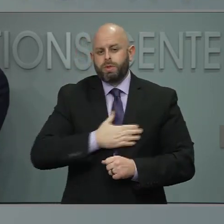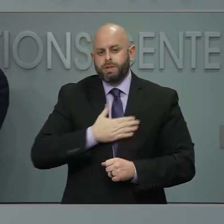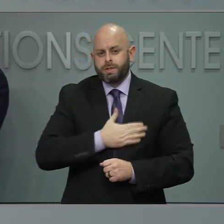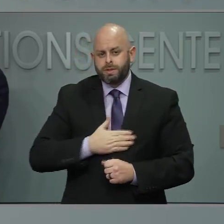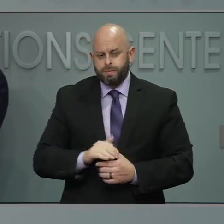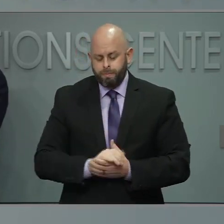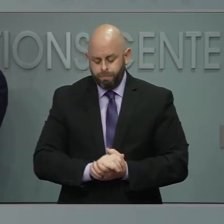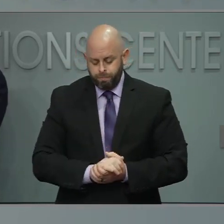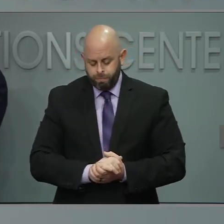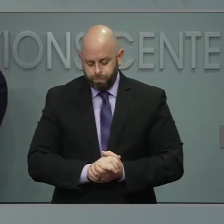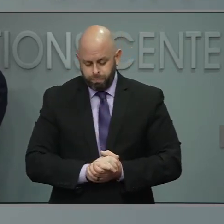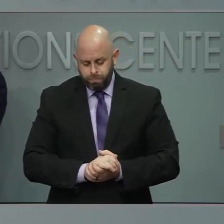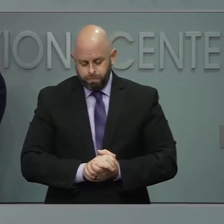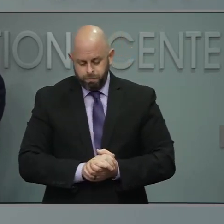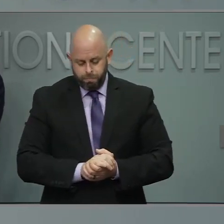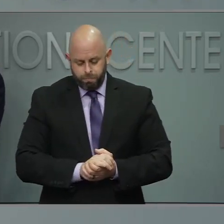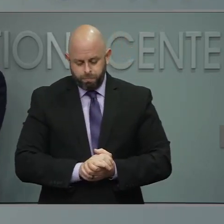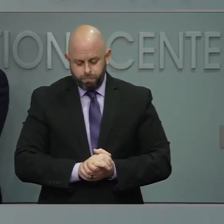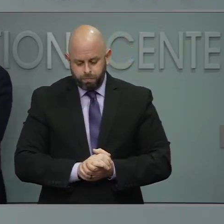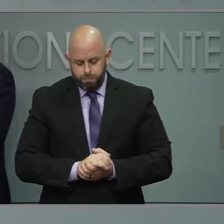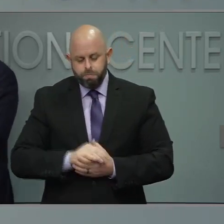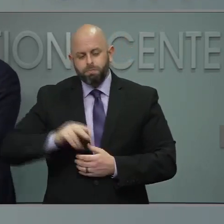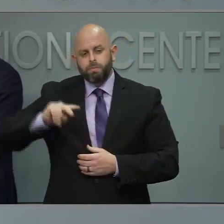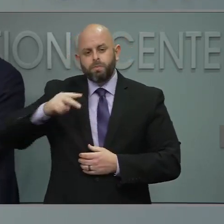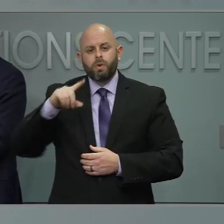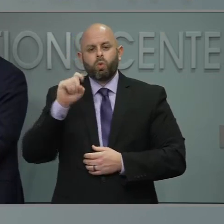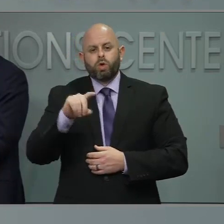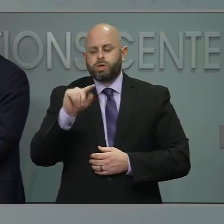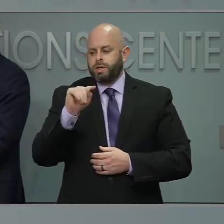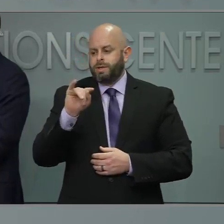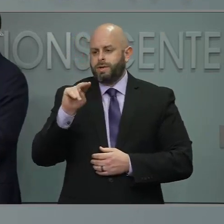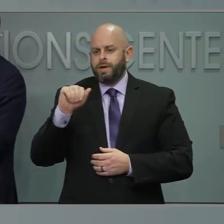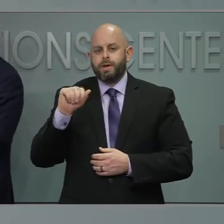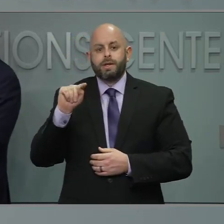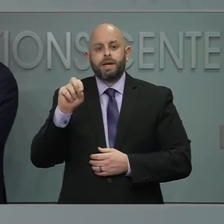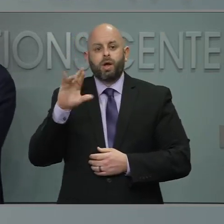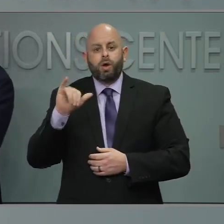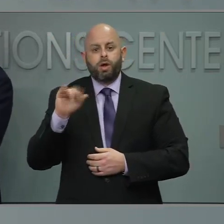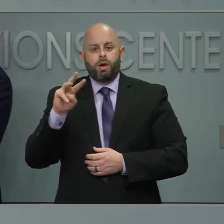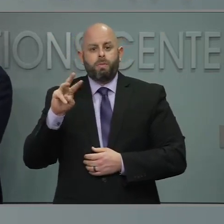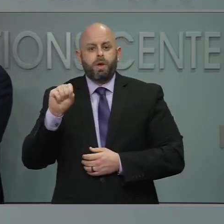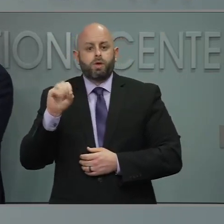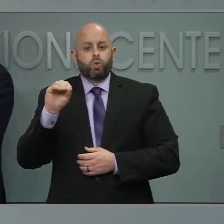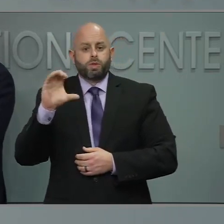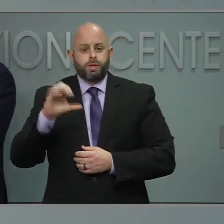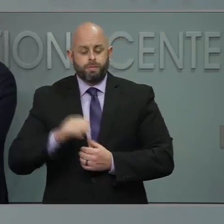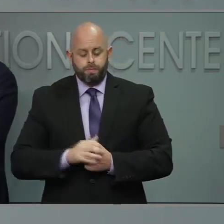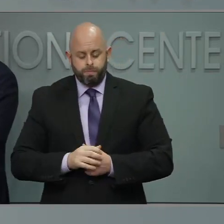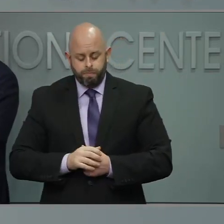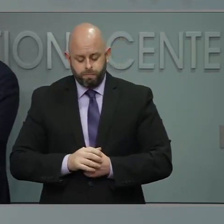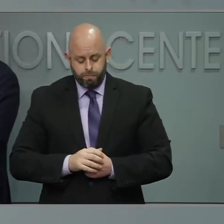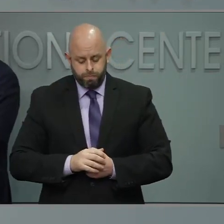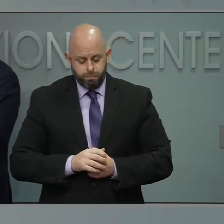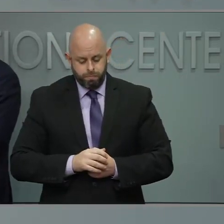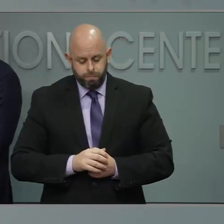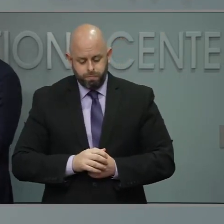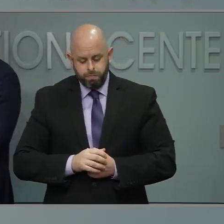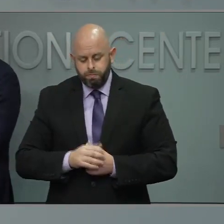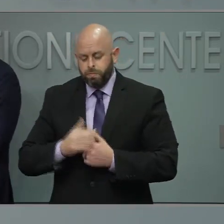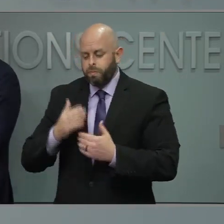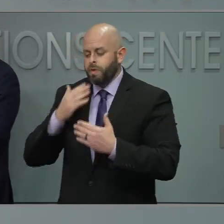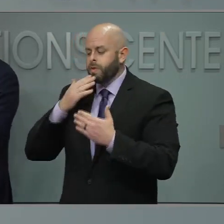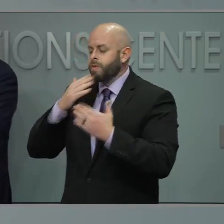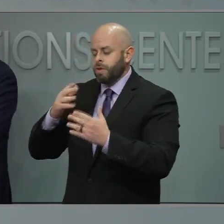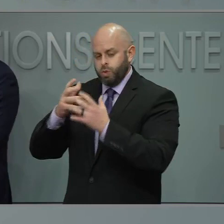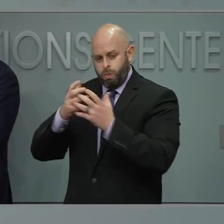We have a follow up Tina Terry W.S. Thank you so much. My second question. I know you said that we